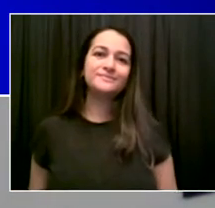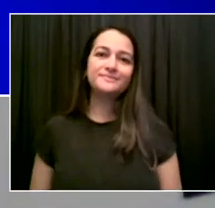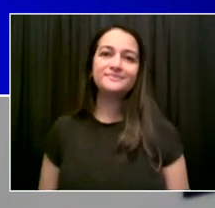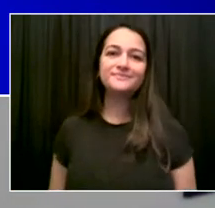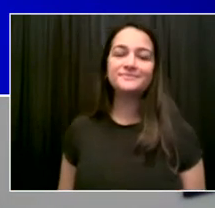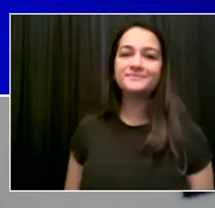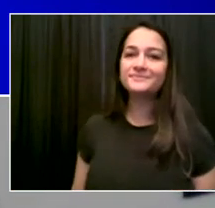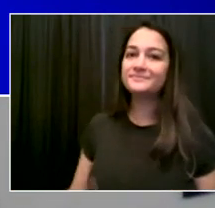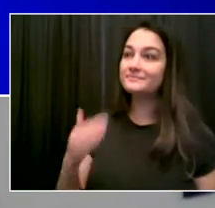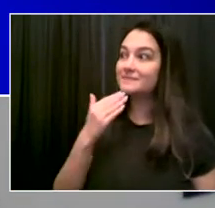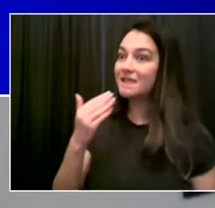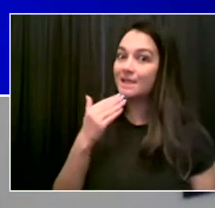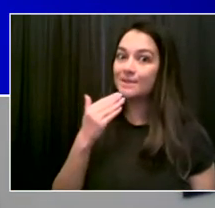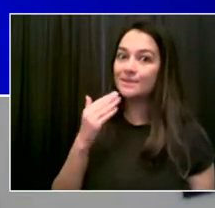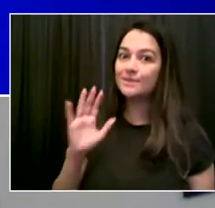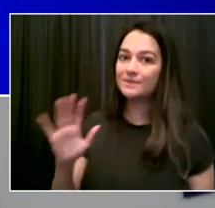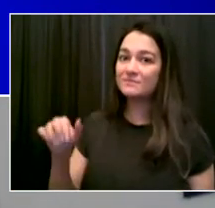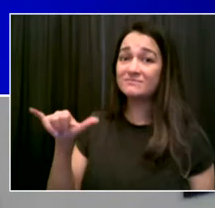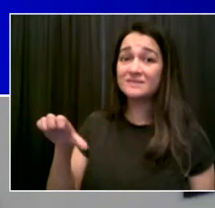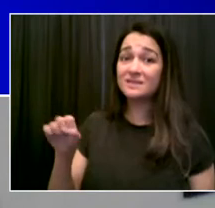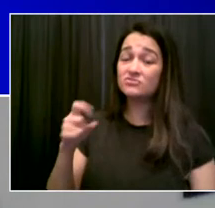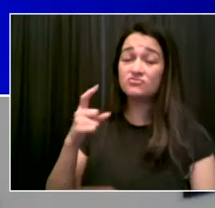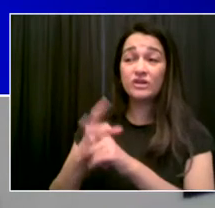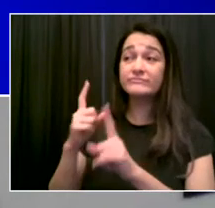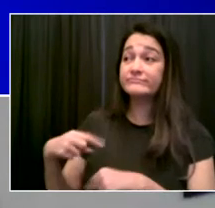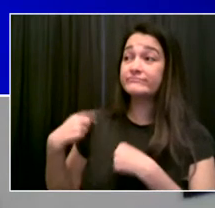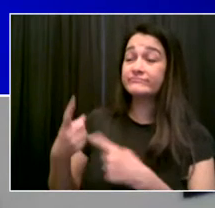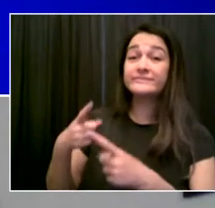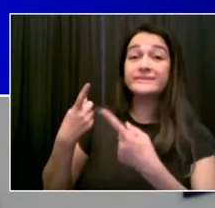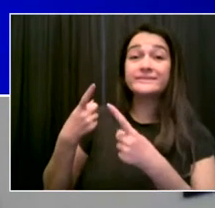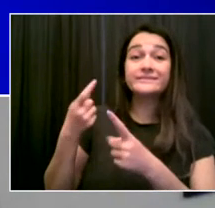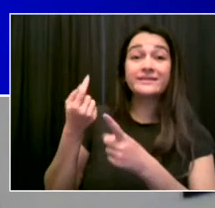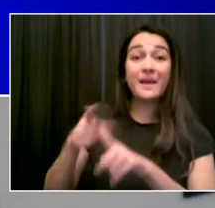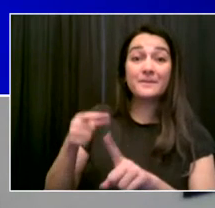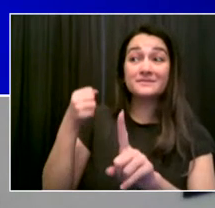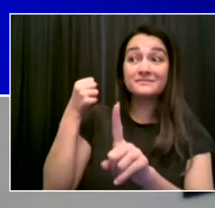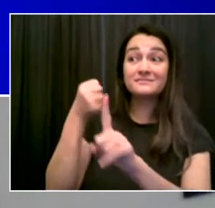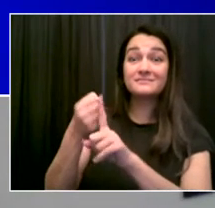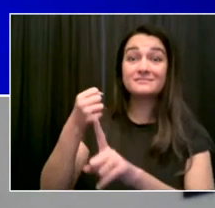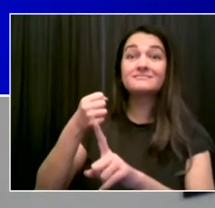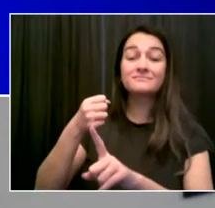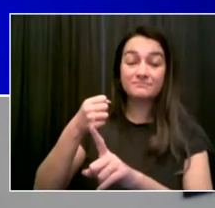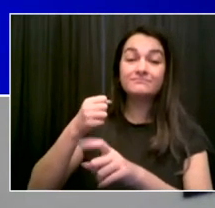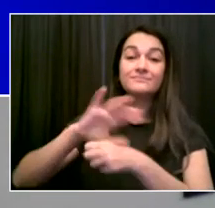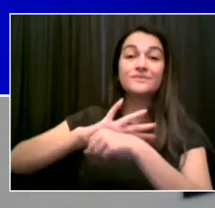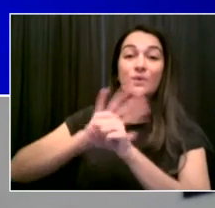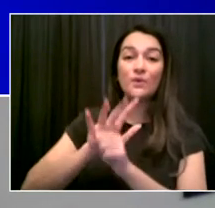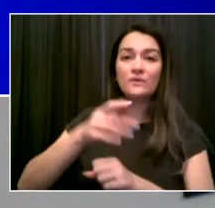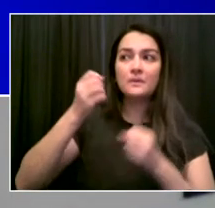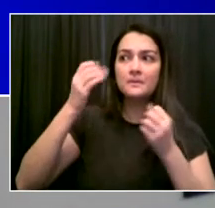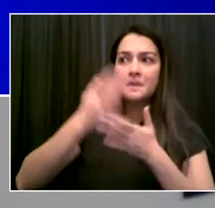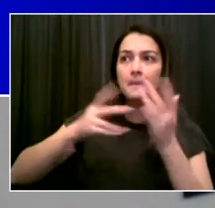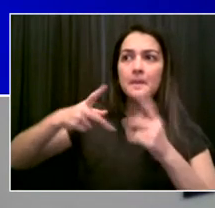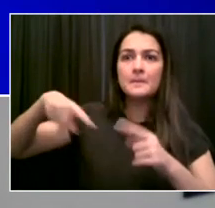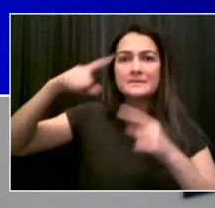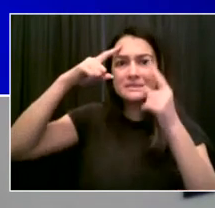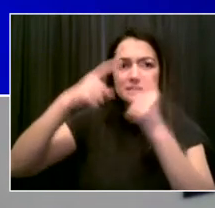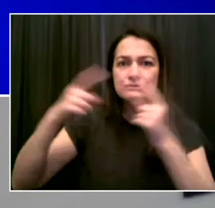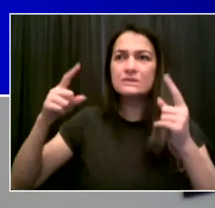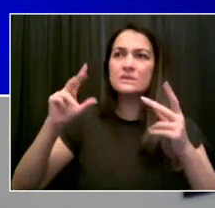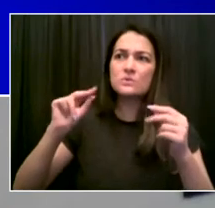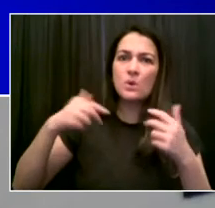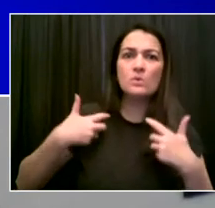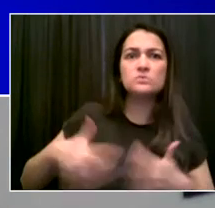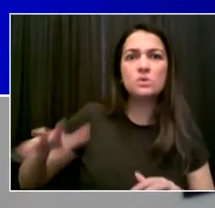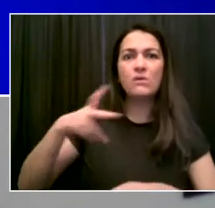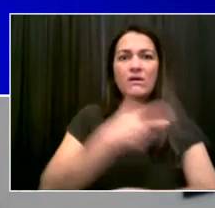to do. And your support will be tremendously helpful as we make this happen here in this city. And I think it's also going to be a model that will be picked